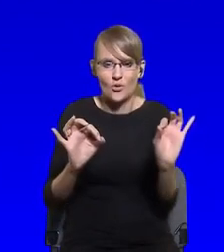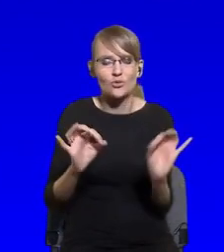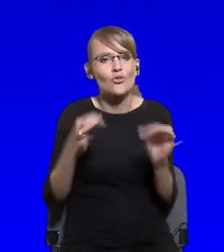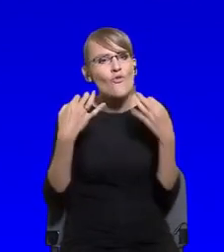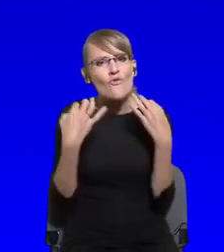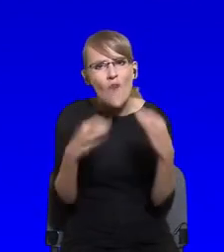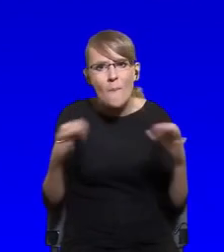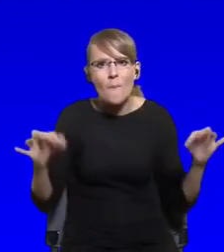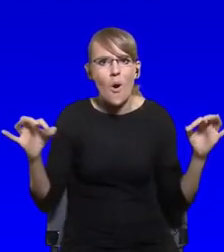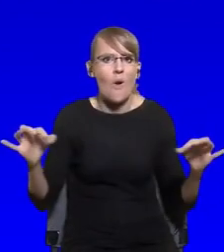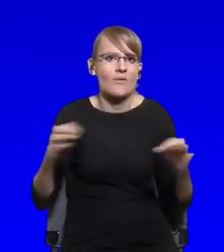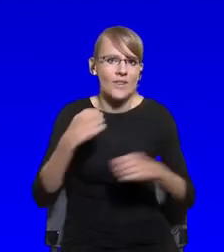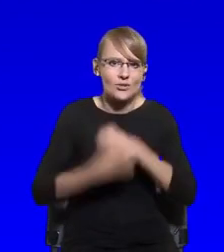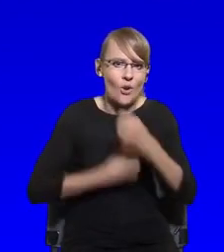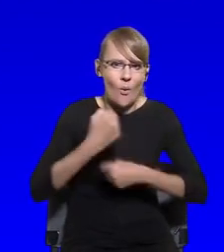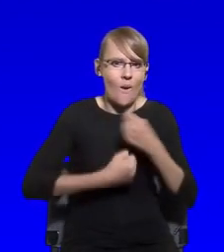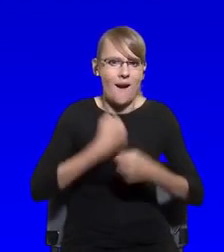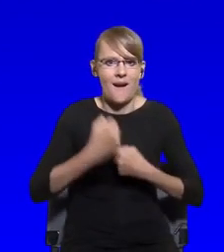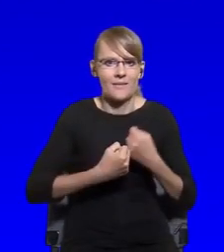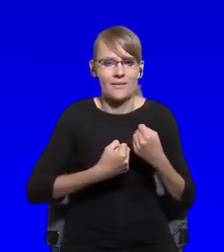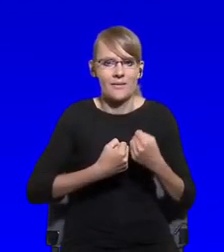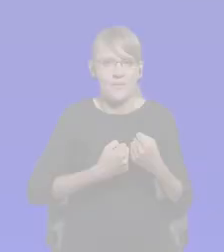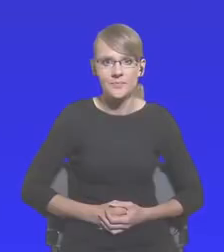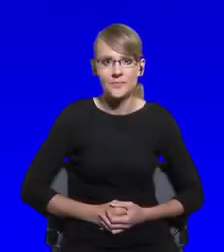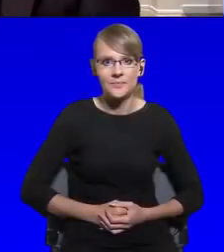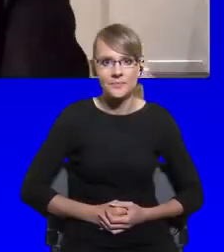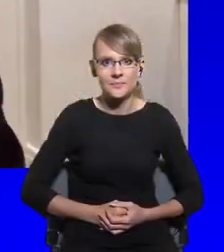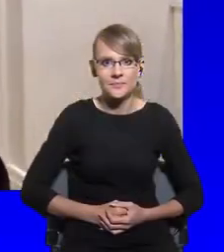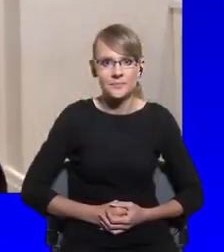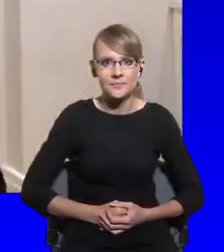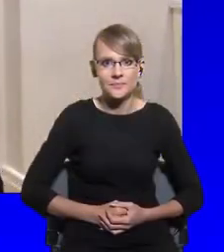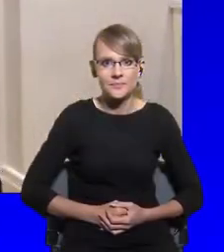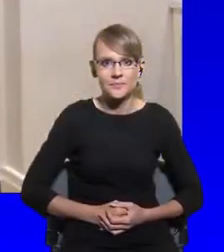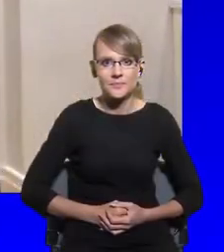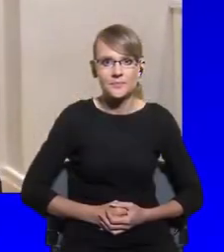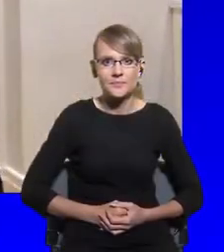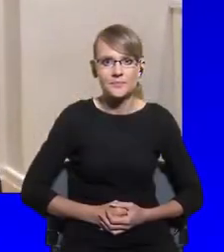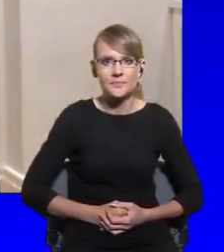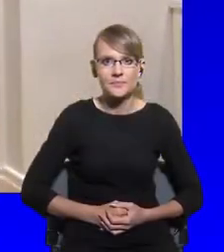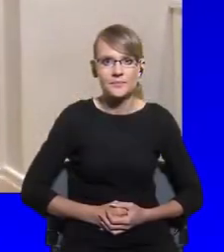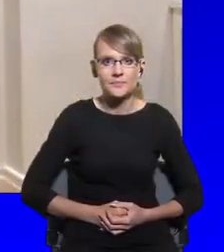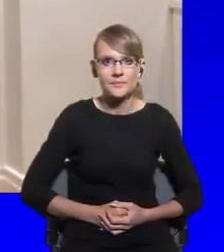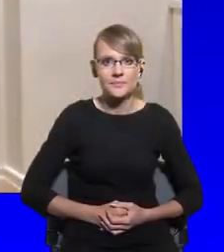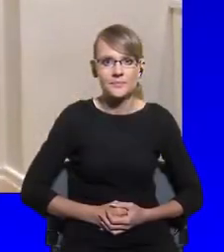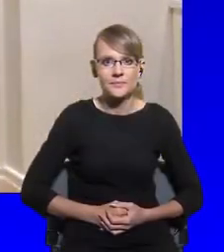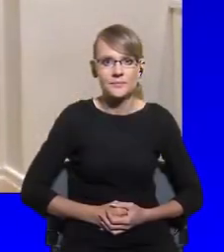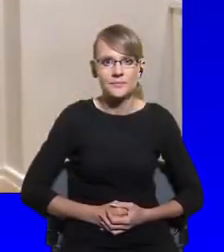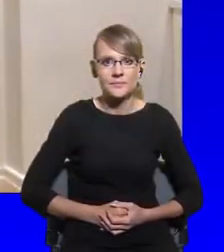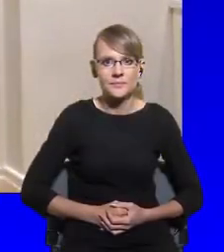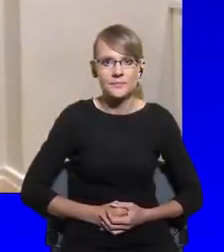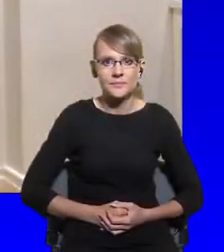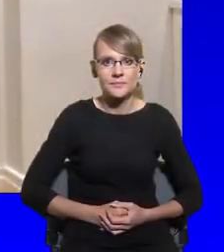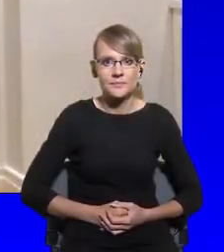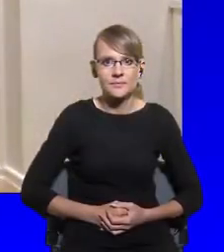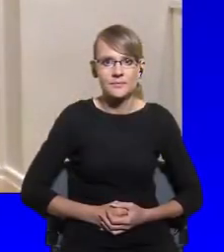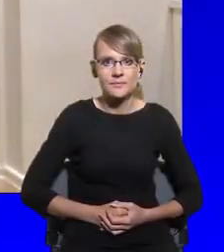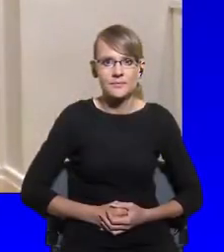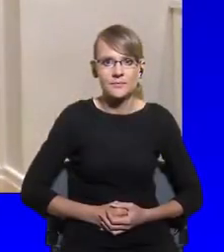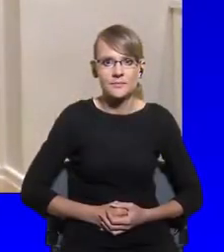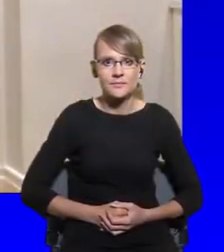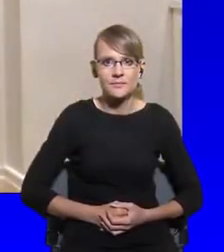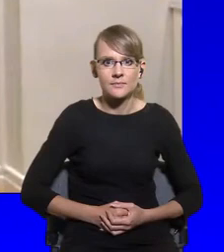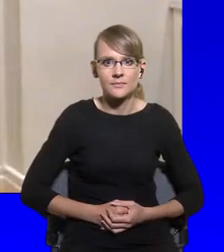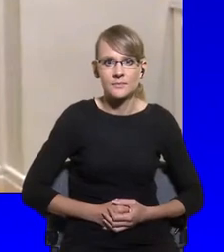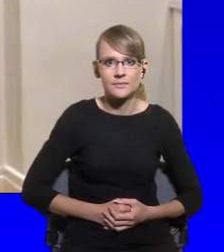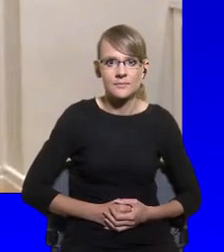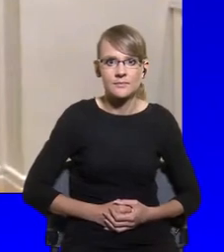way or quasi-normal terms? So I think if we, if we think about how, what can